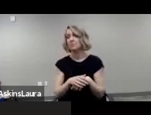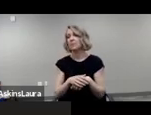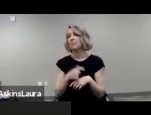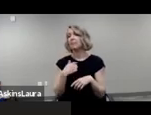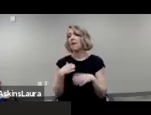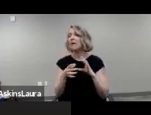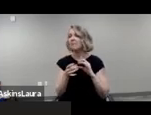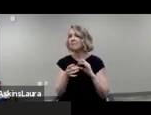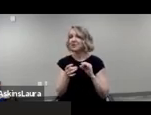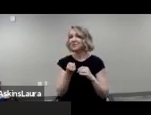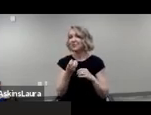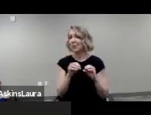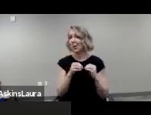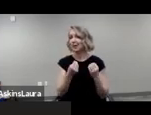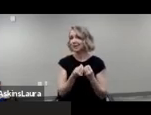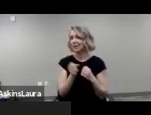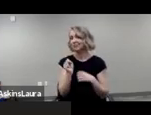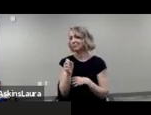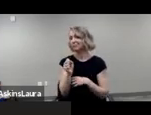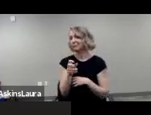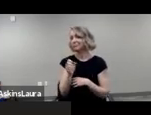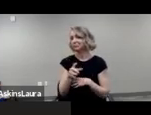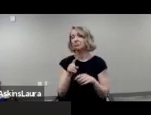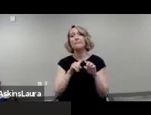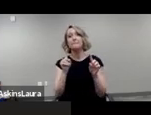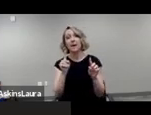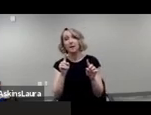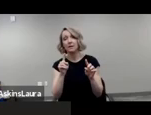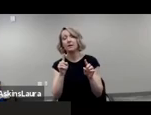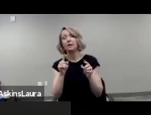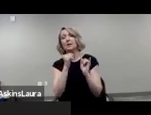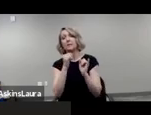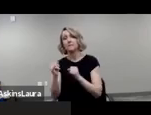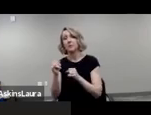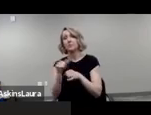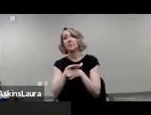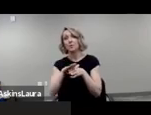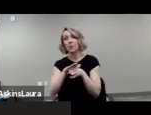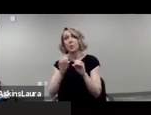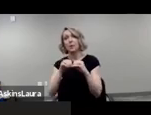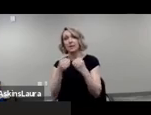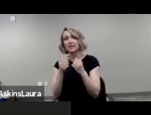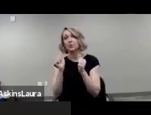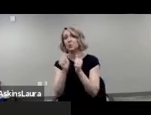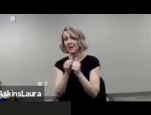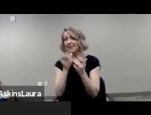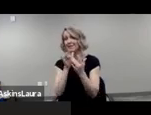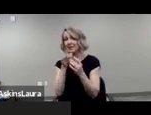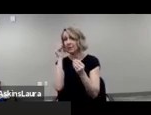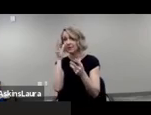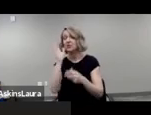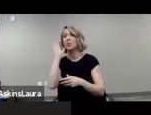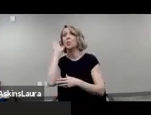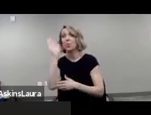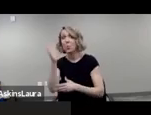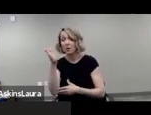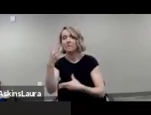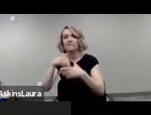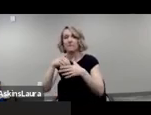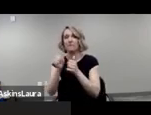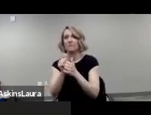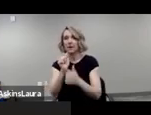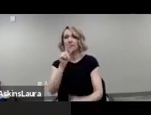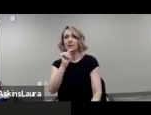um vaguely and broadly the individual uh local organizations with contact information will be included in the toolkit